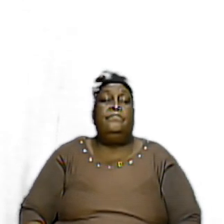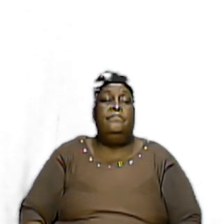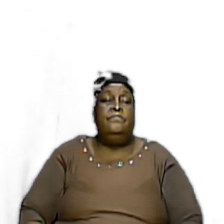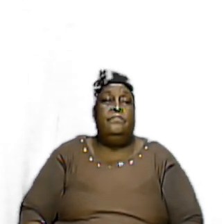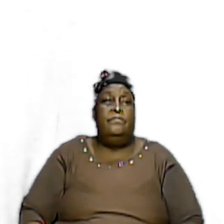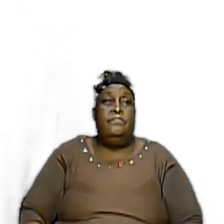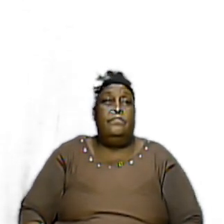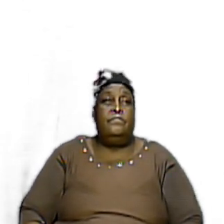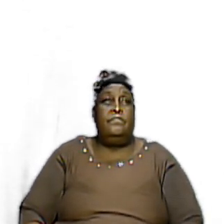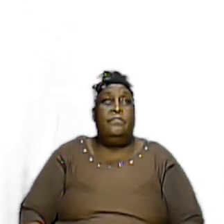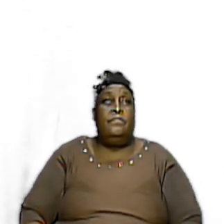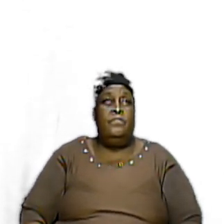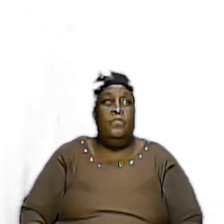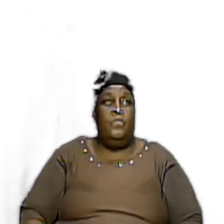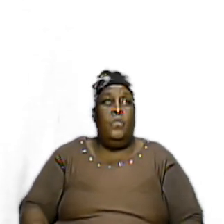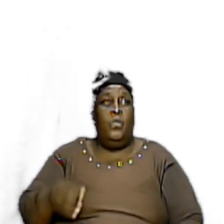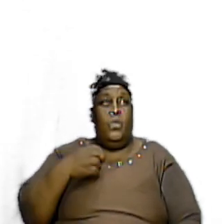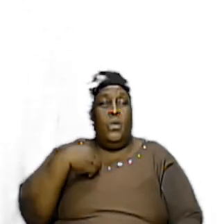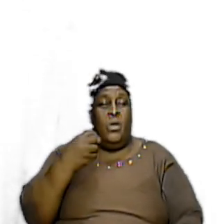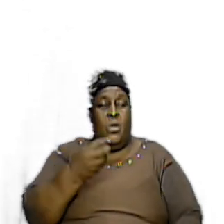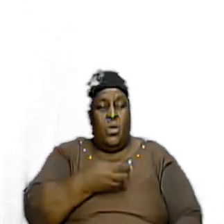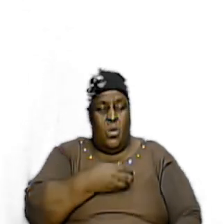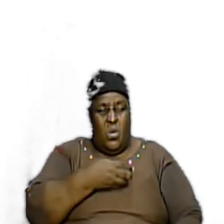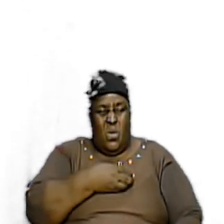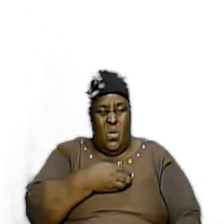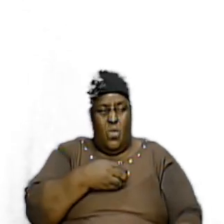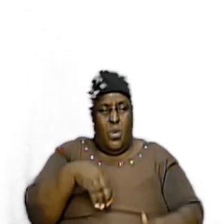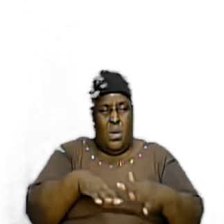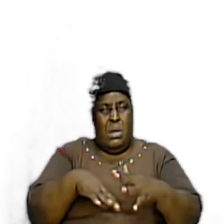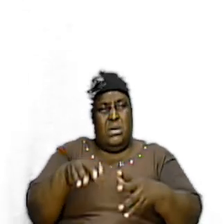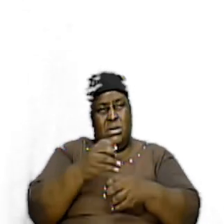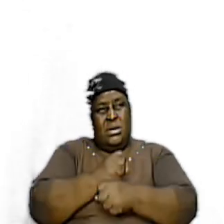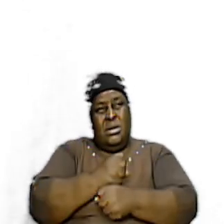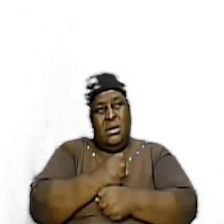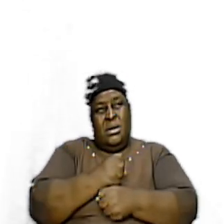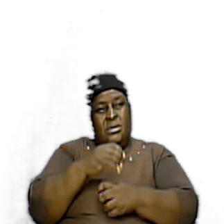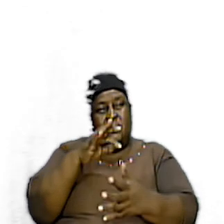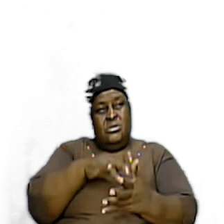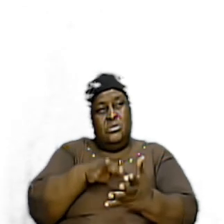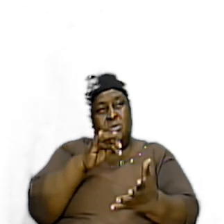Because Our Undertaking This Study Of The Church